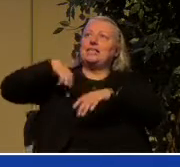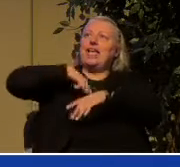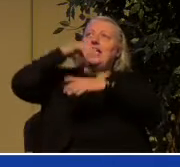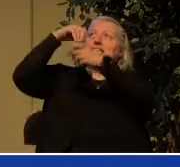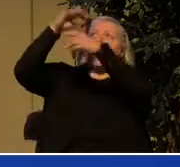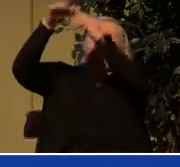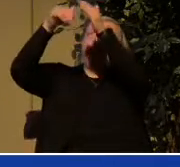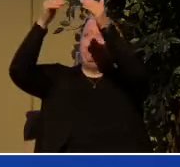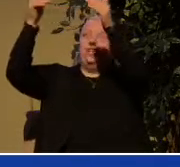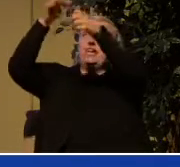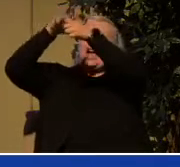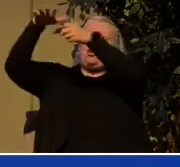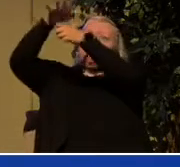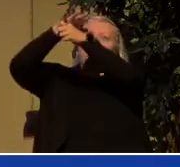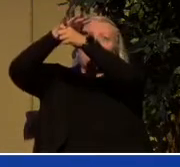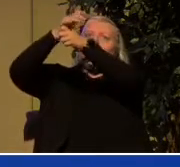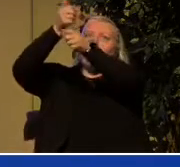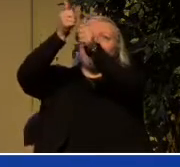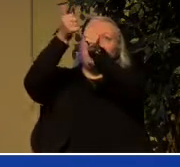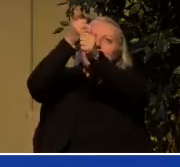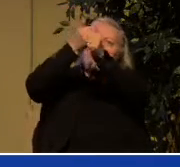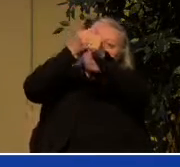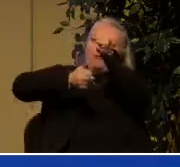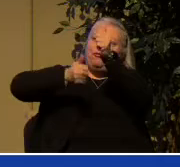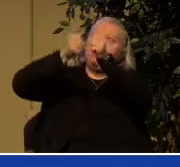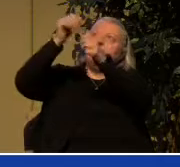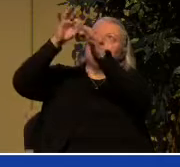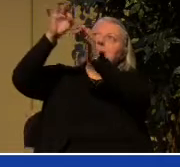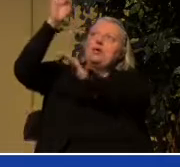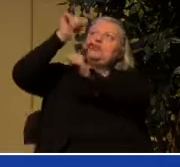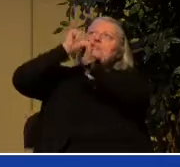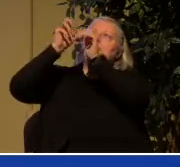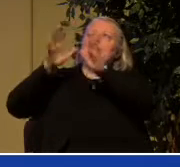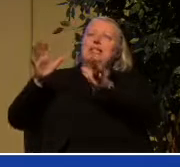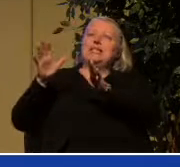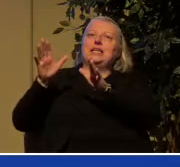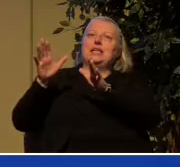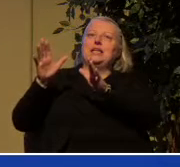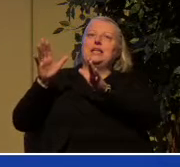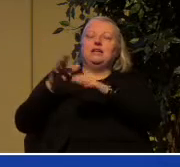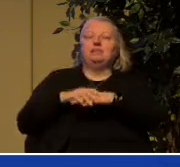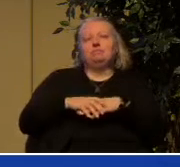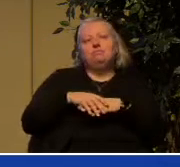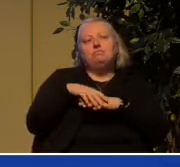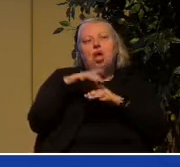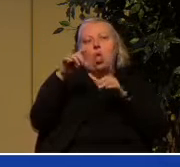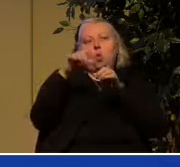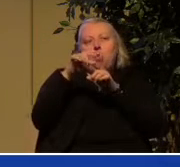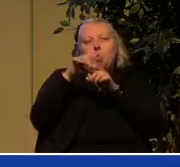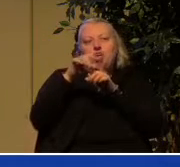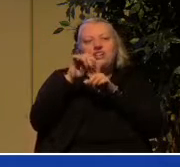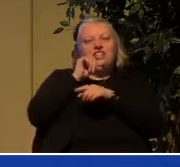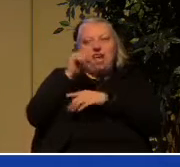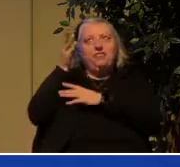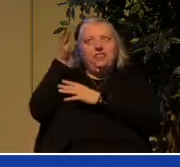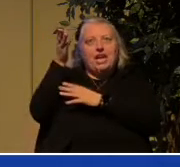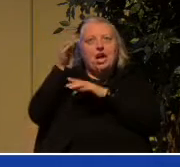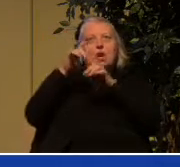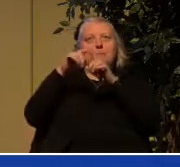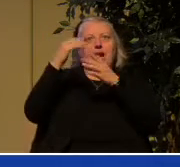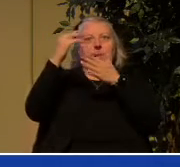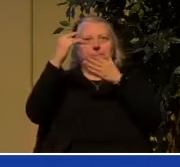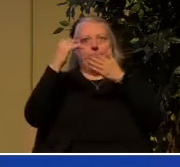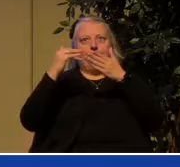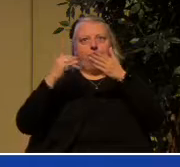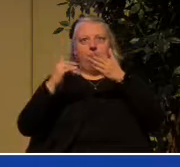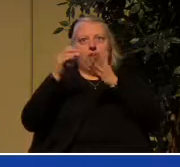with every spiritual blessing. Doesn't include the word inheritance, but read further down